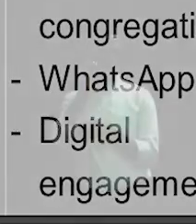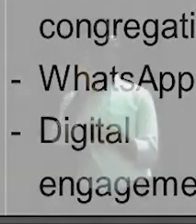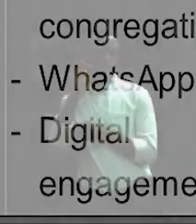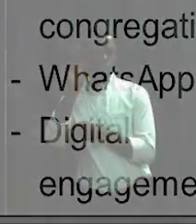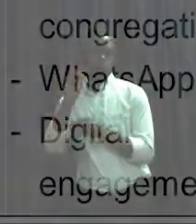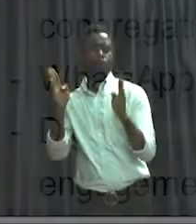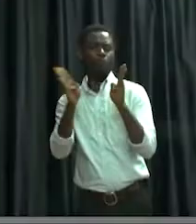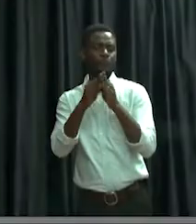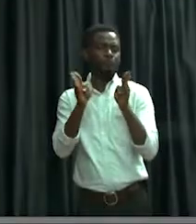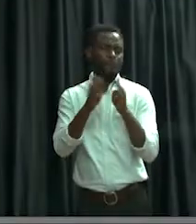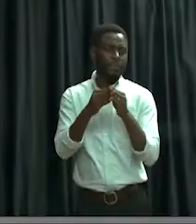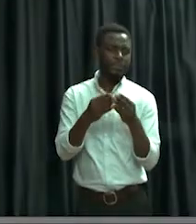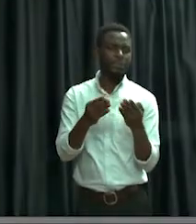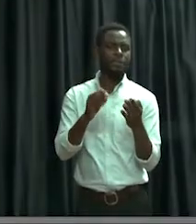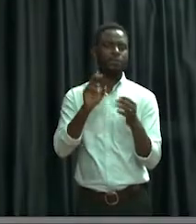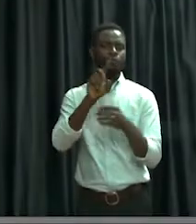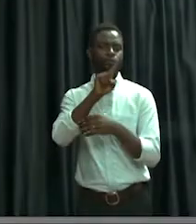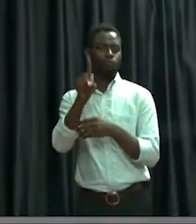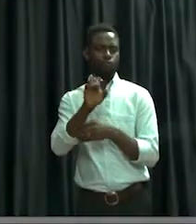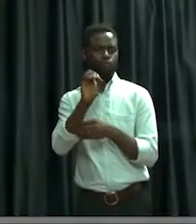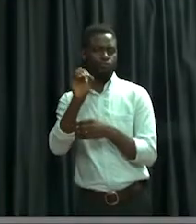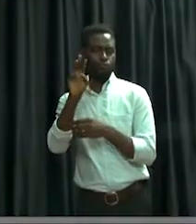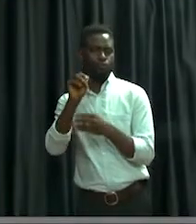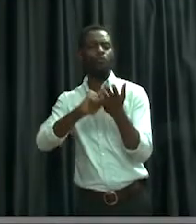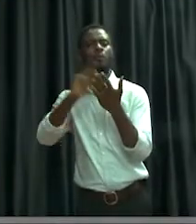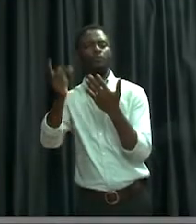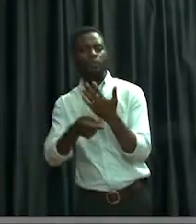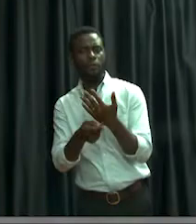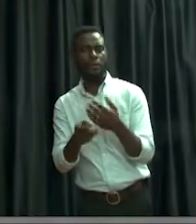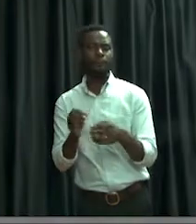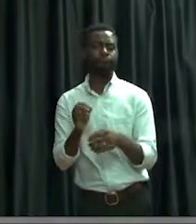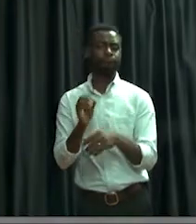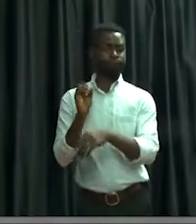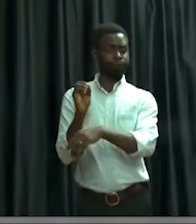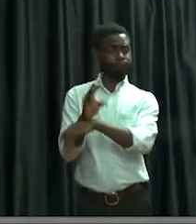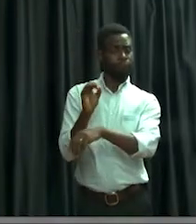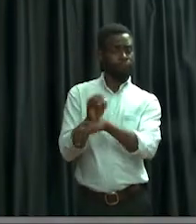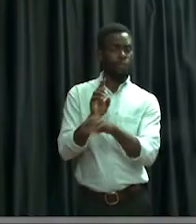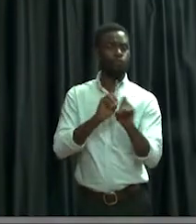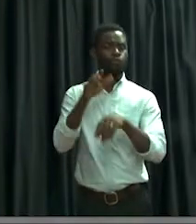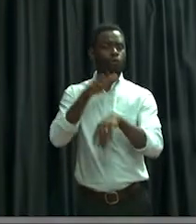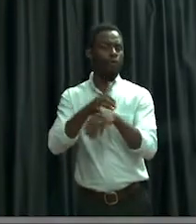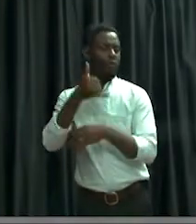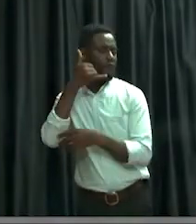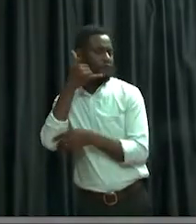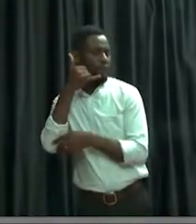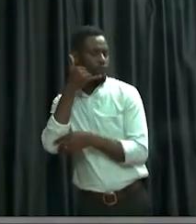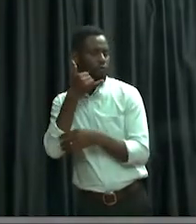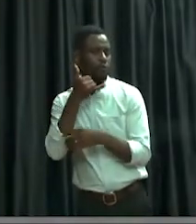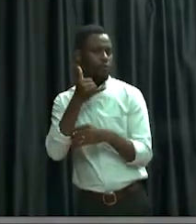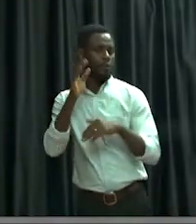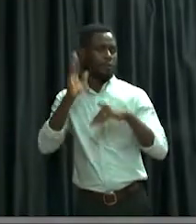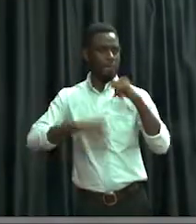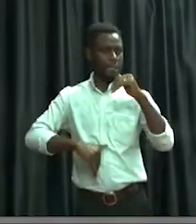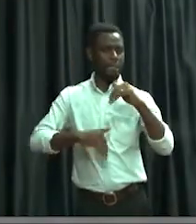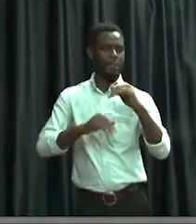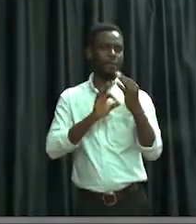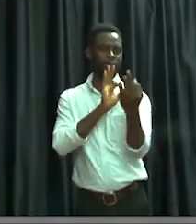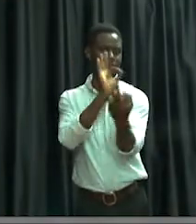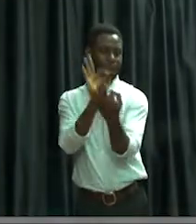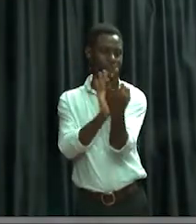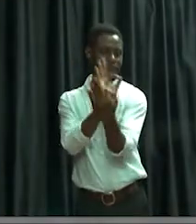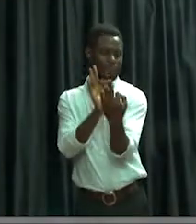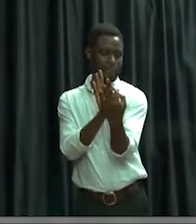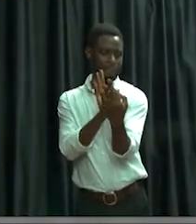programs, and other online offerings. Counseling has had to be done by phone instead of face-to-face